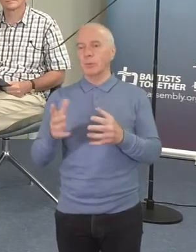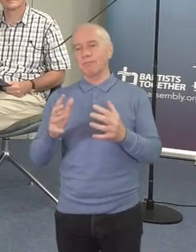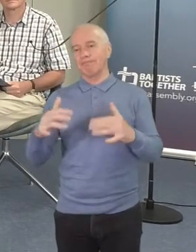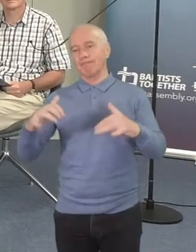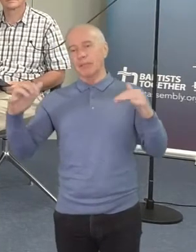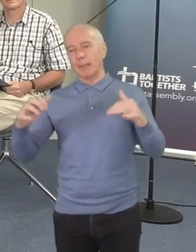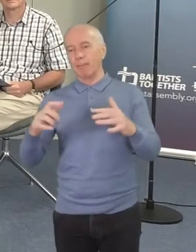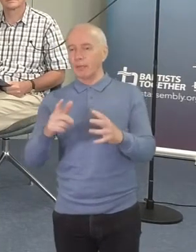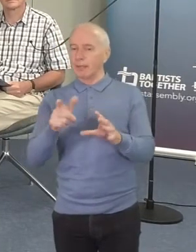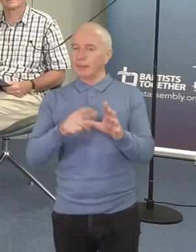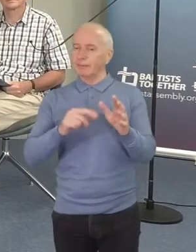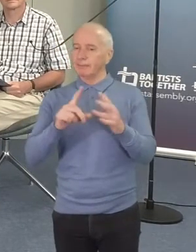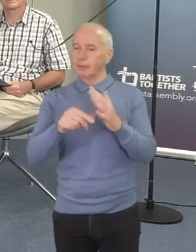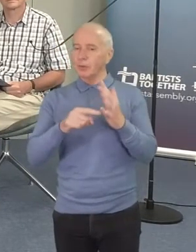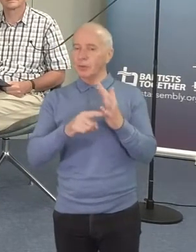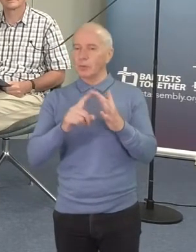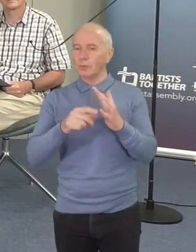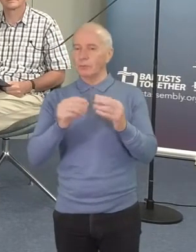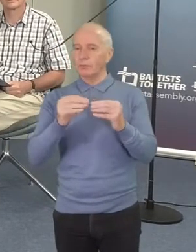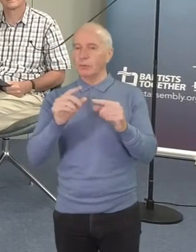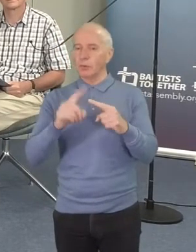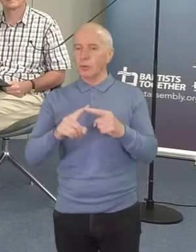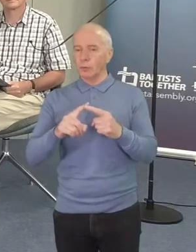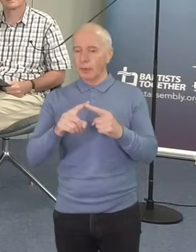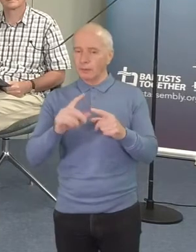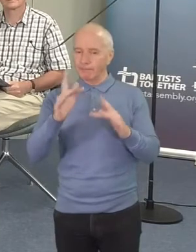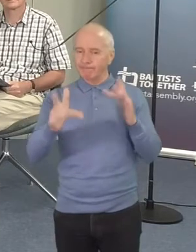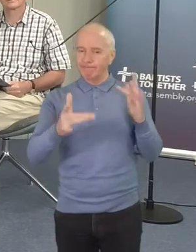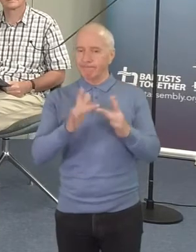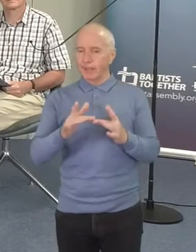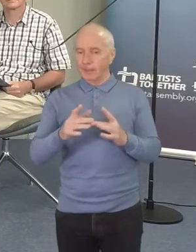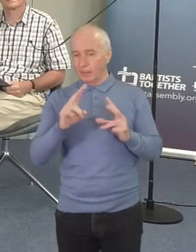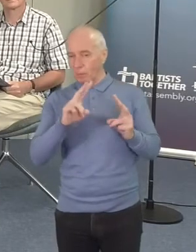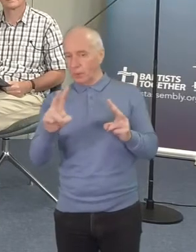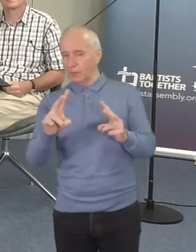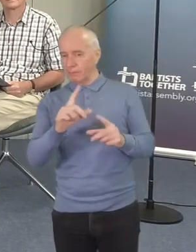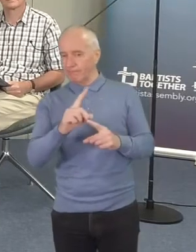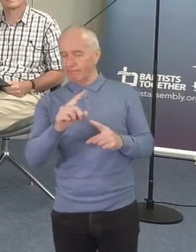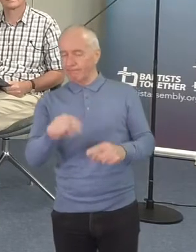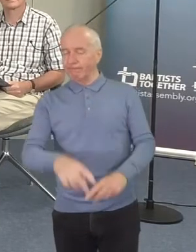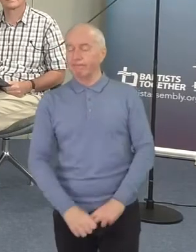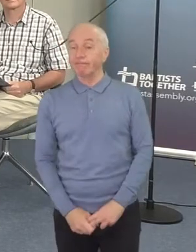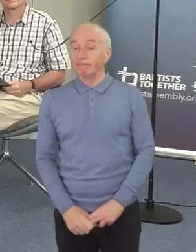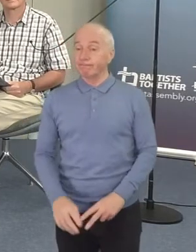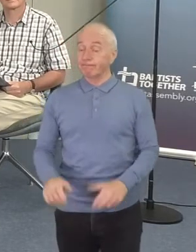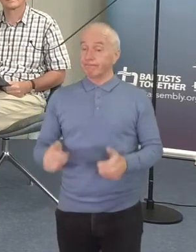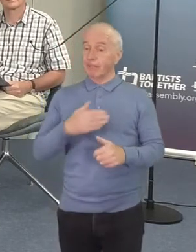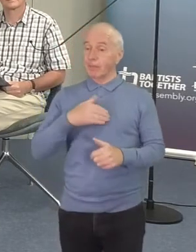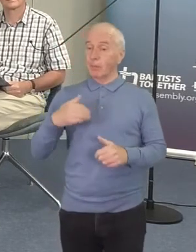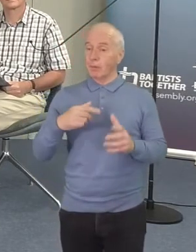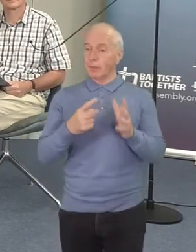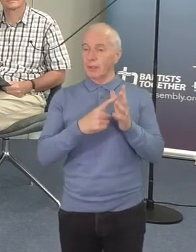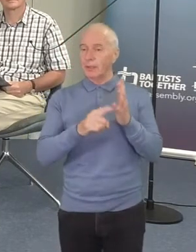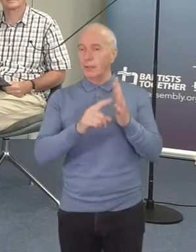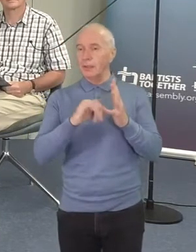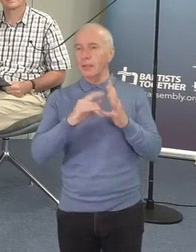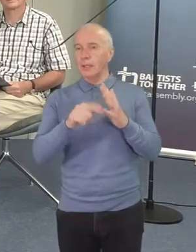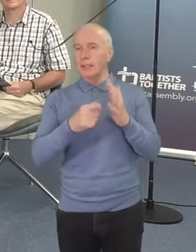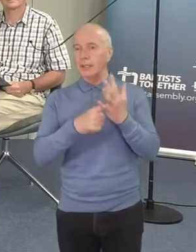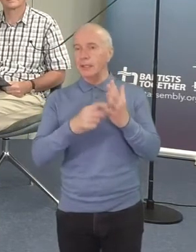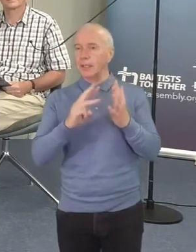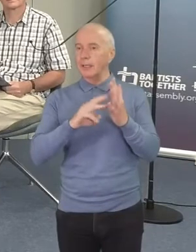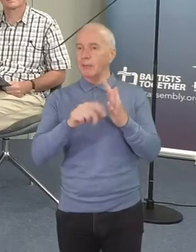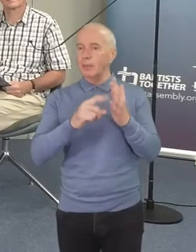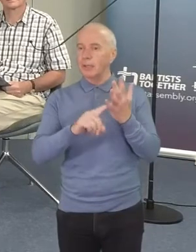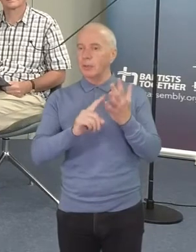site and watch it on Catch Up. It's great to be joined this morning by Alistair Mitchell-Baker, who's here in the